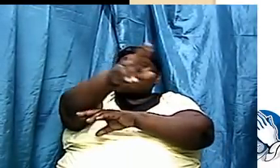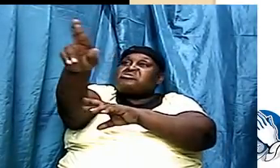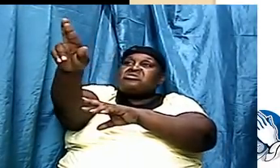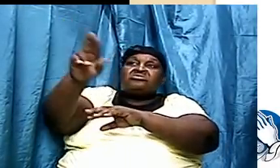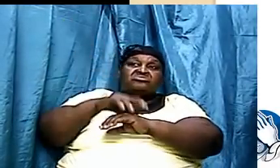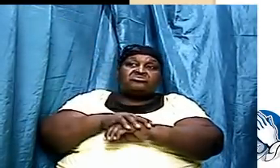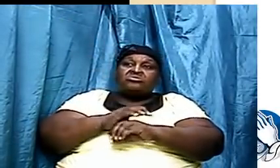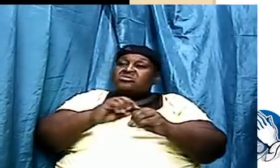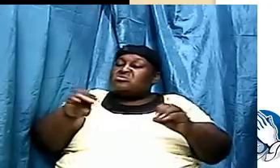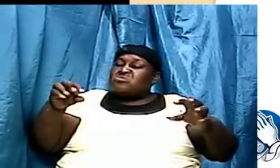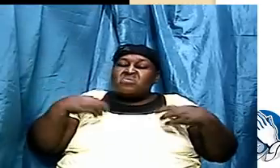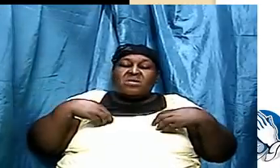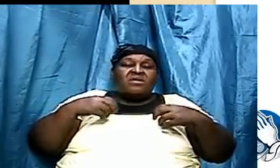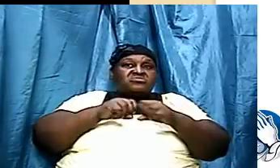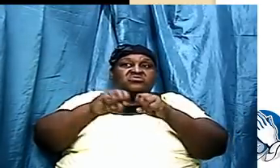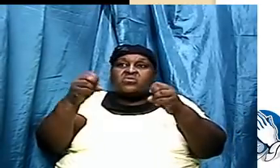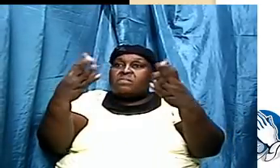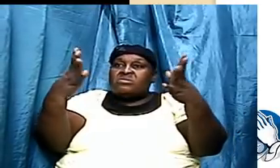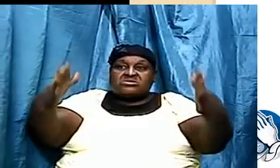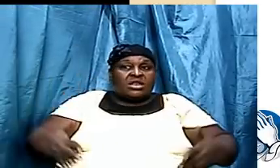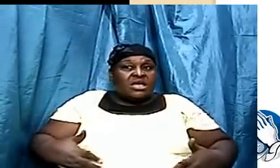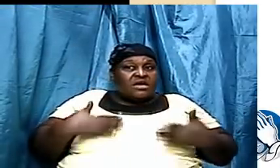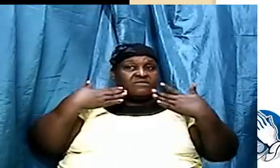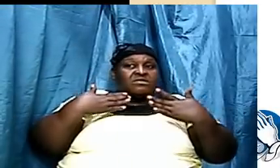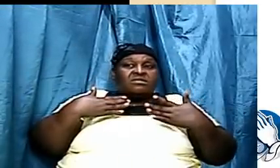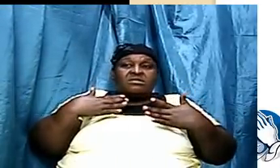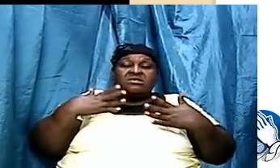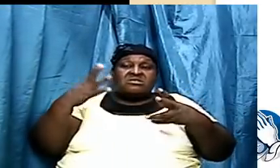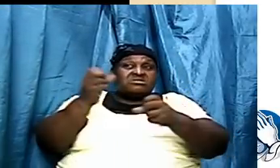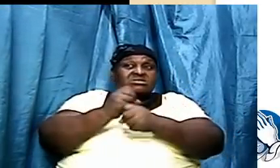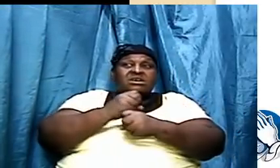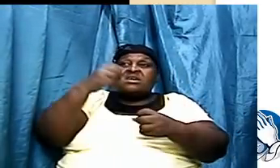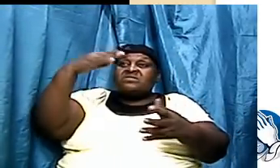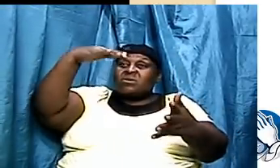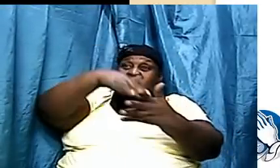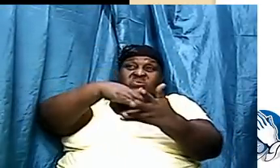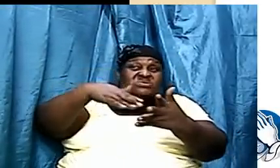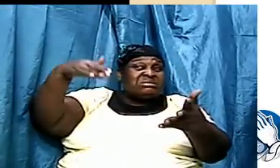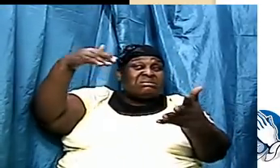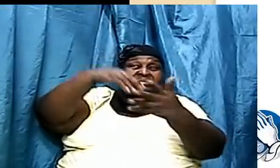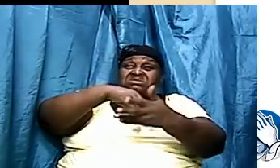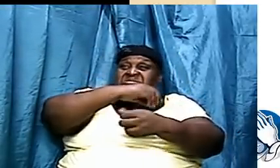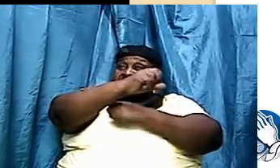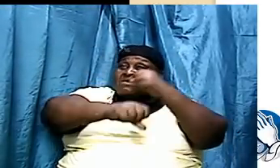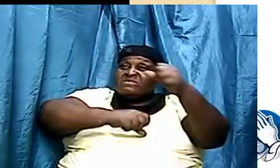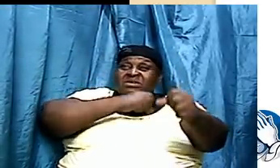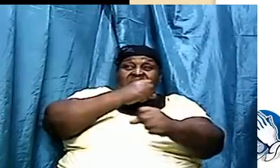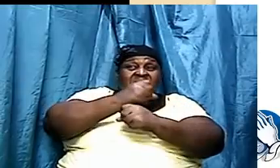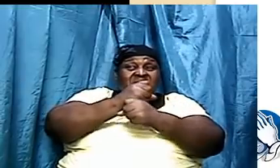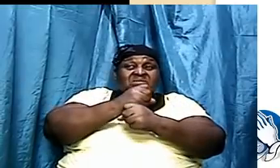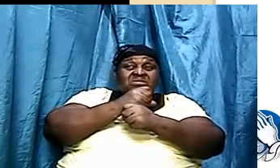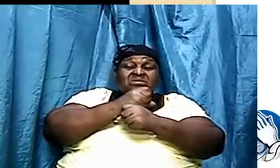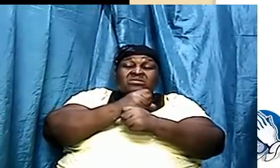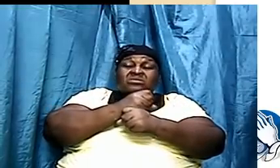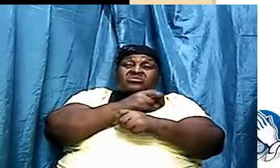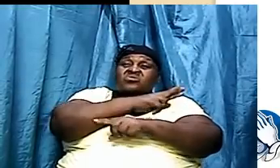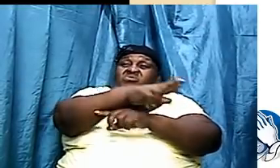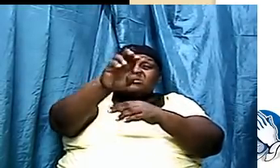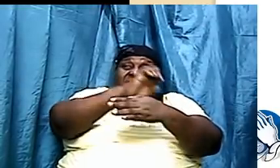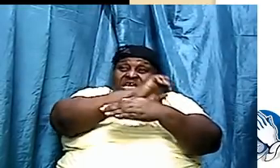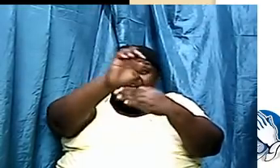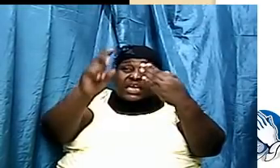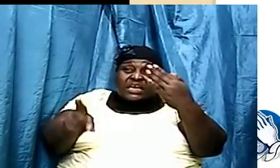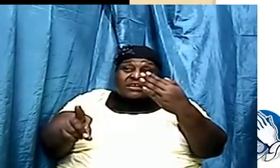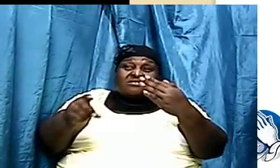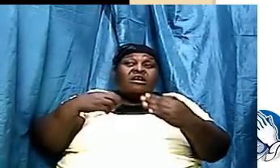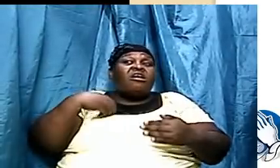life it will take thousands of years just to reach just the end of our galaxy and they are saying that